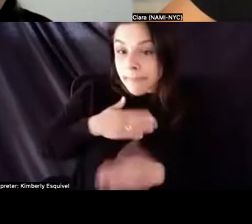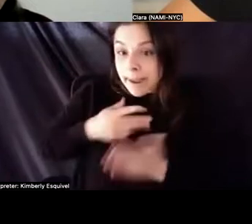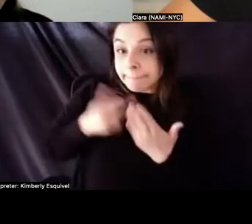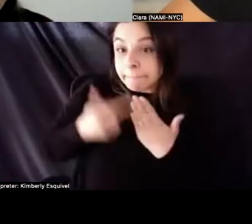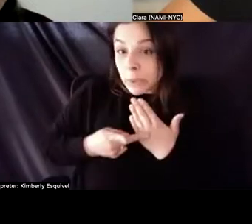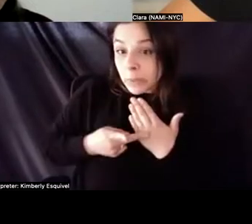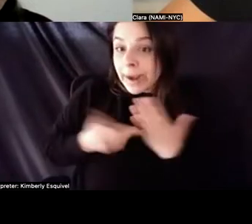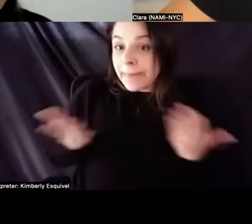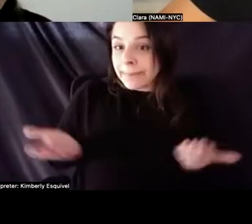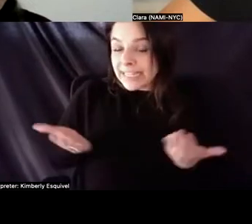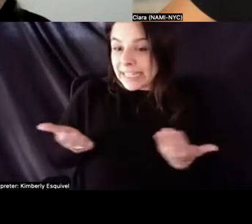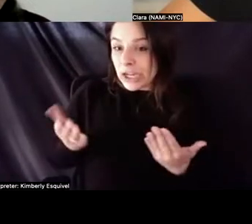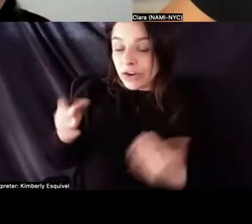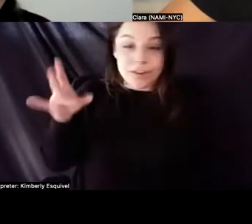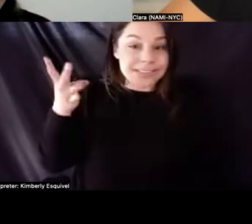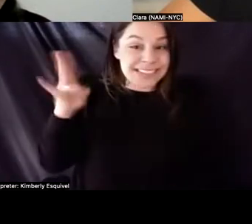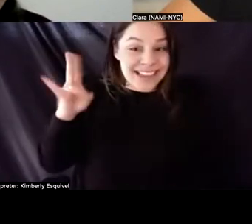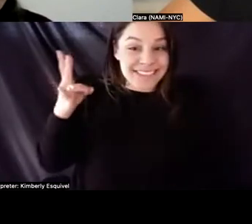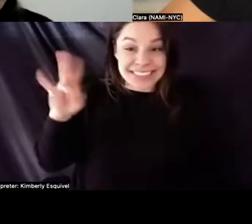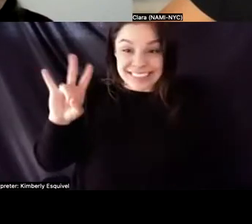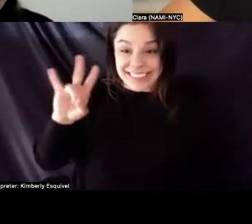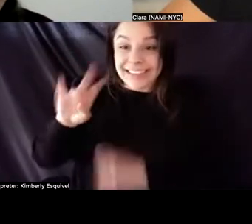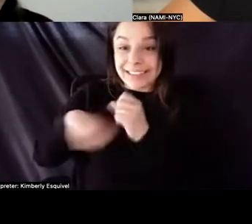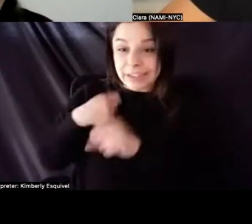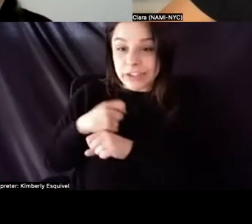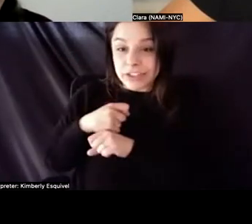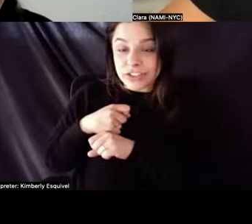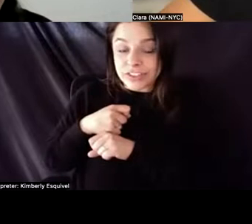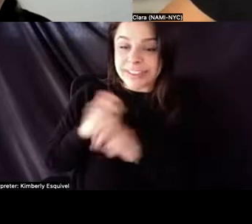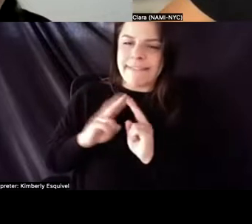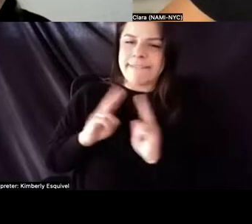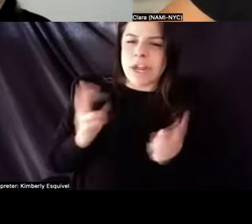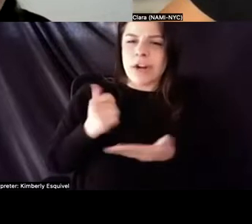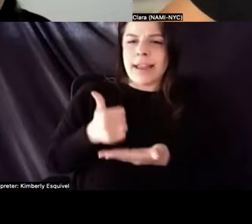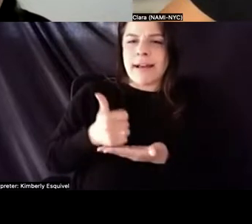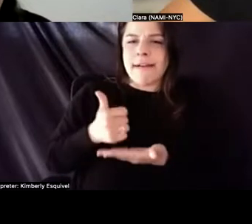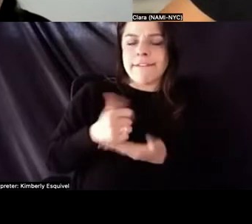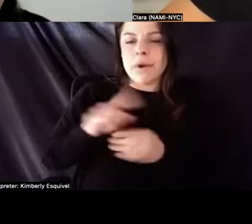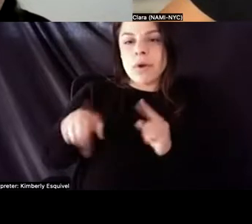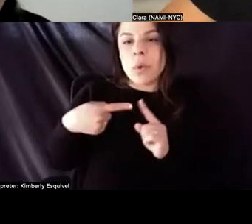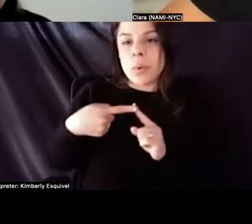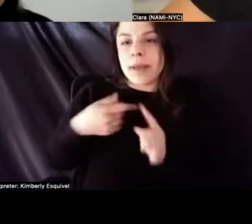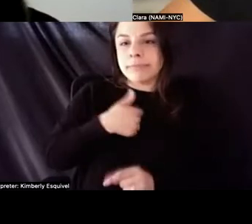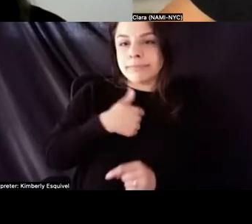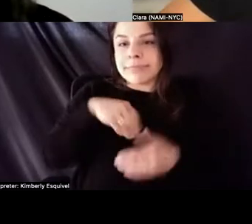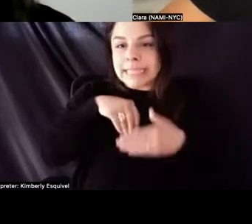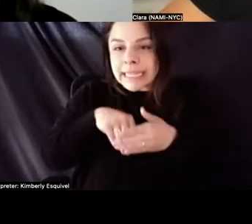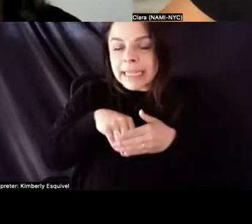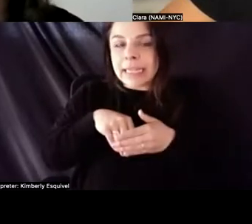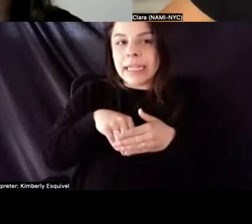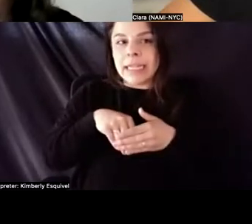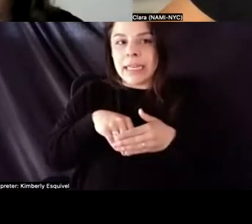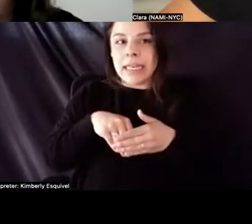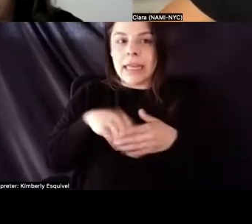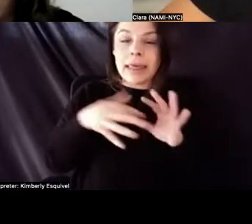for, for 17 years, I believe. And, um, it was very helpful because when I was in the, um, initial coming out of the